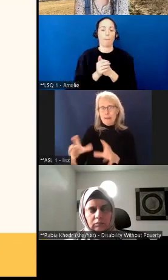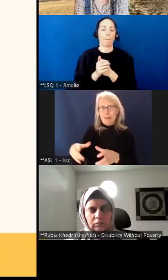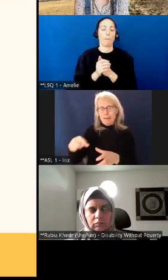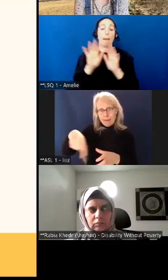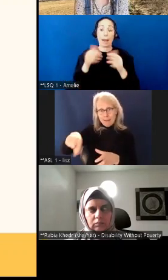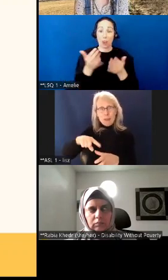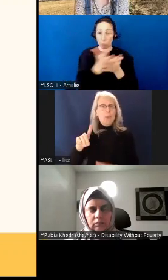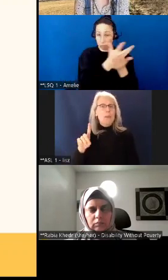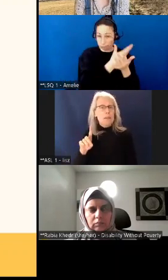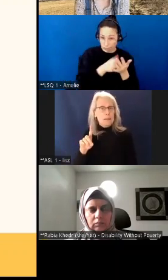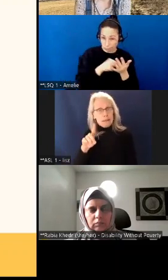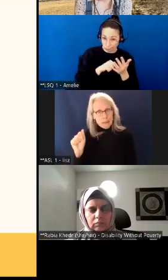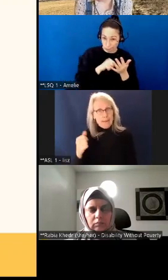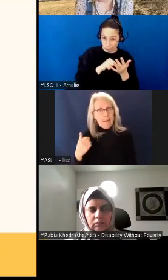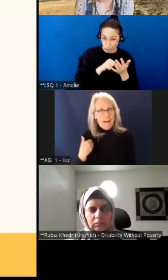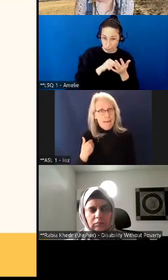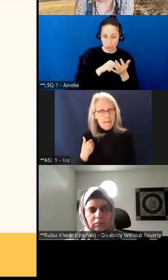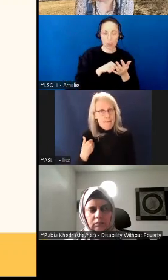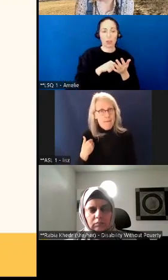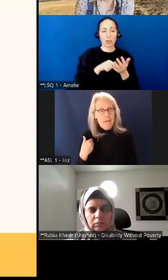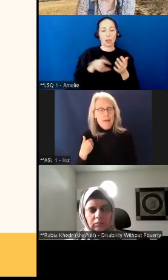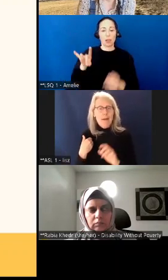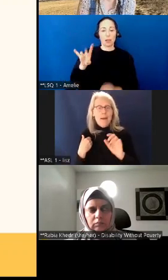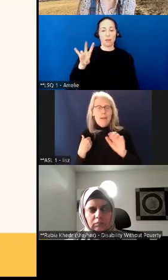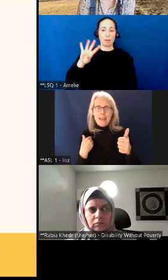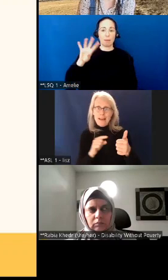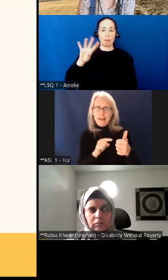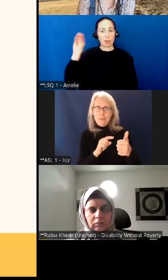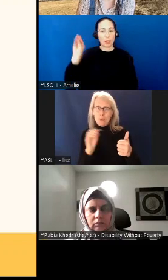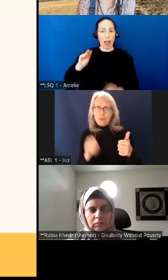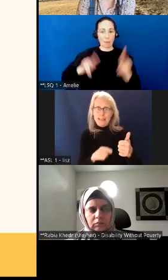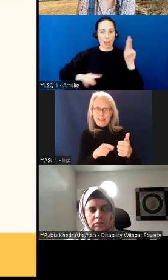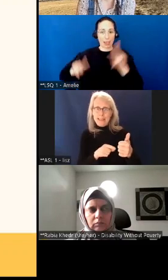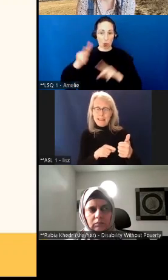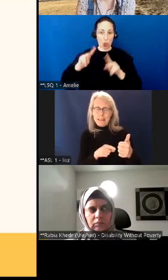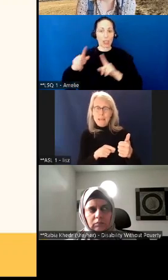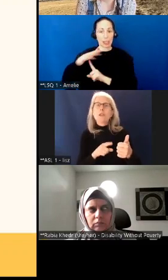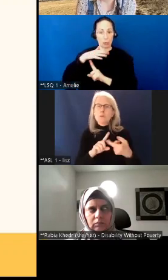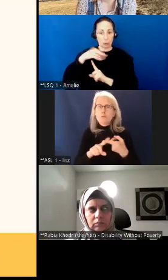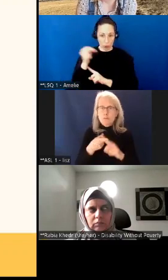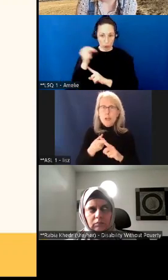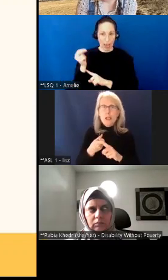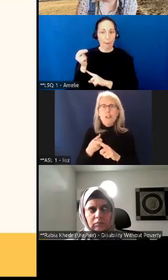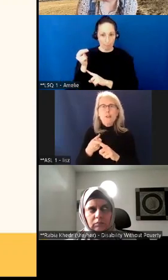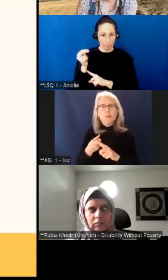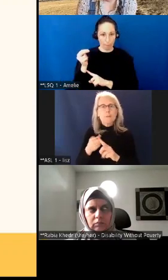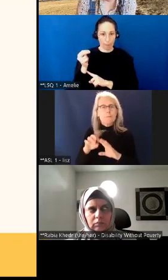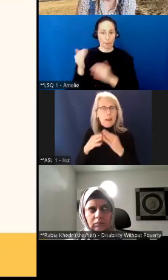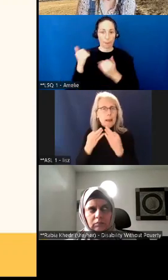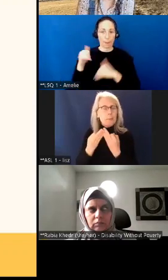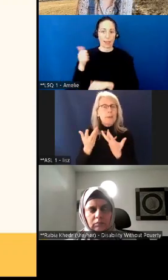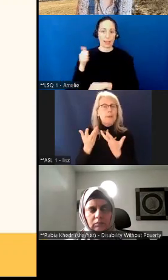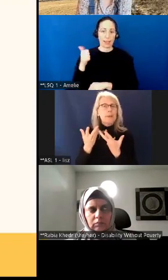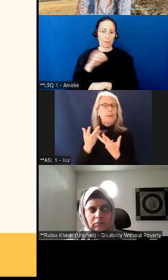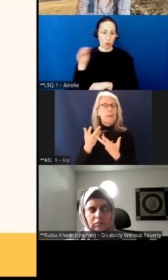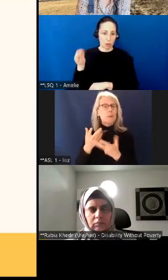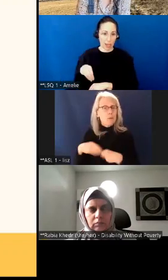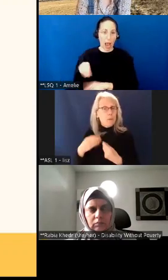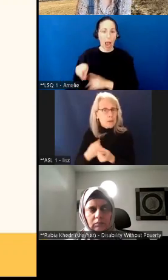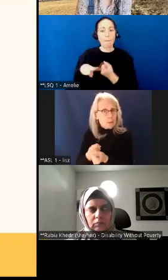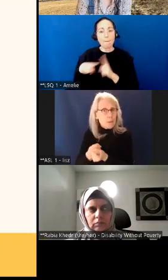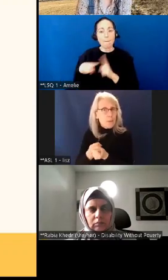and 10% were friends, carers, family members, allies.